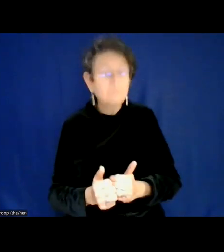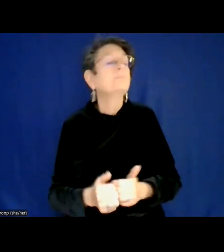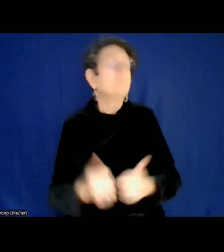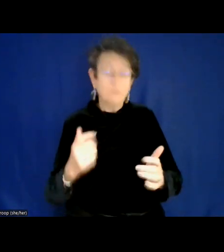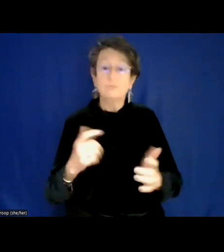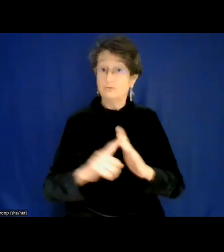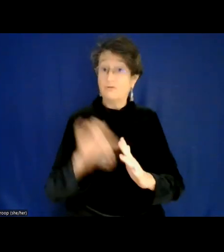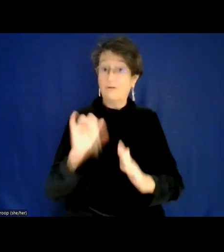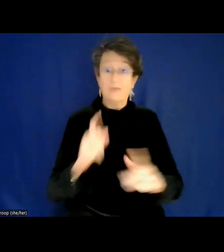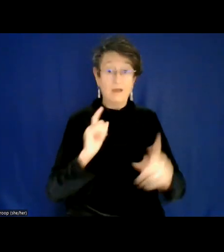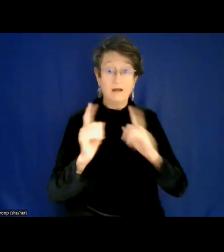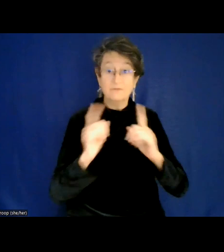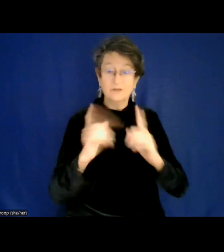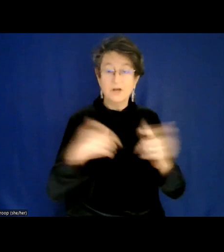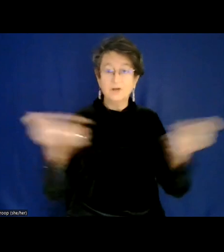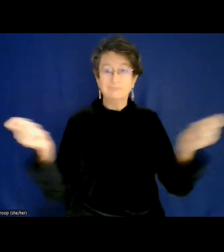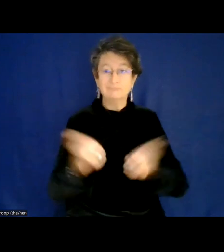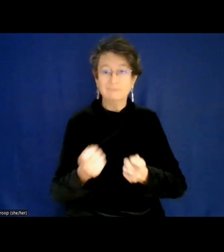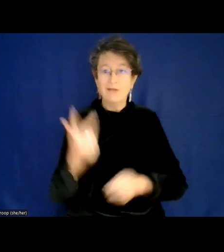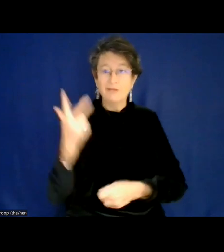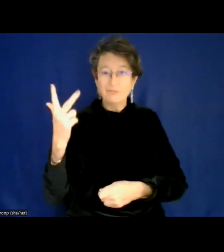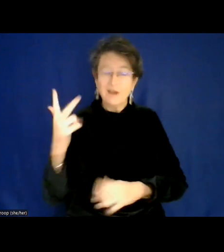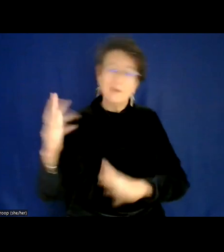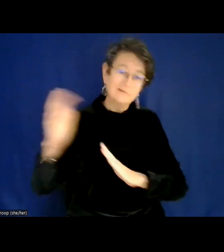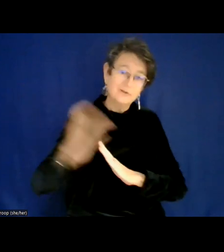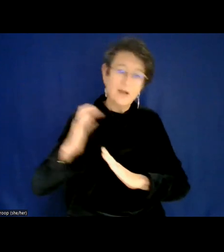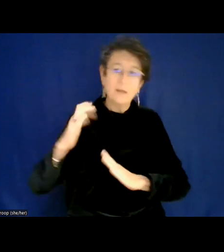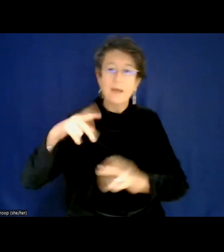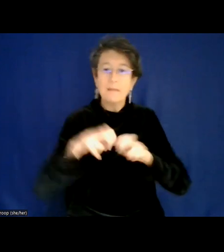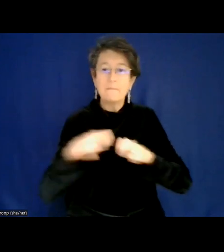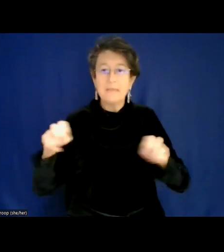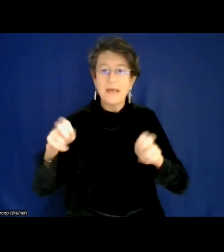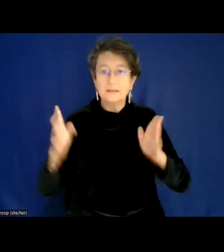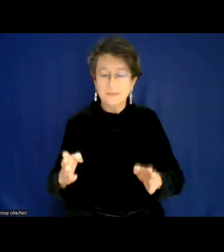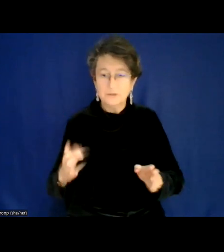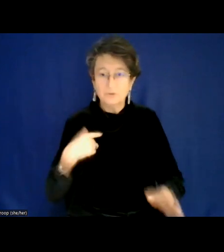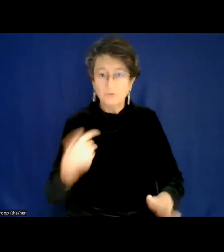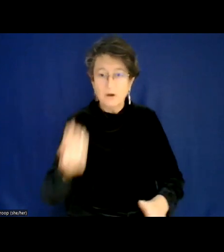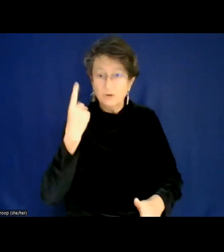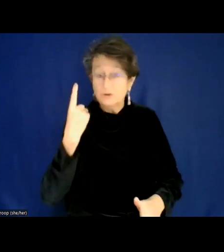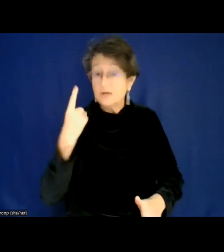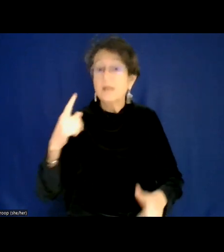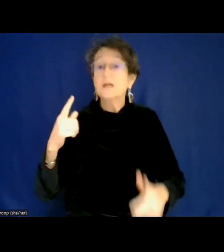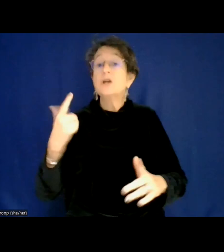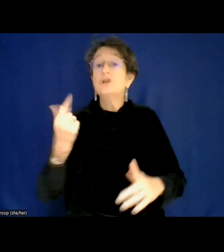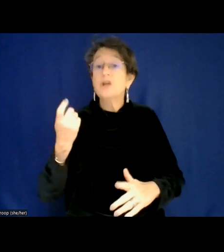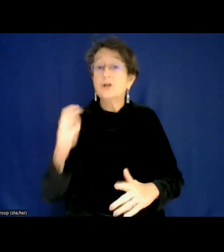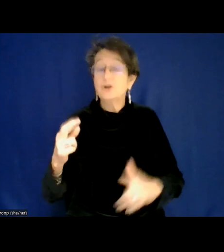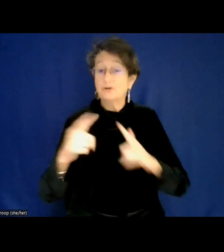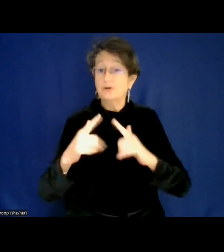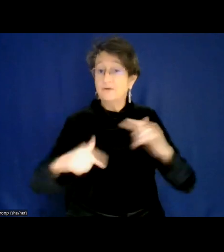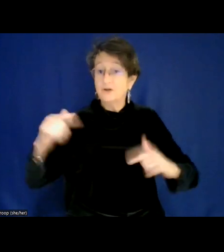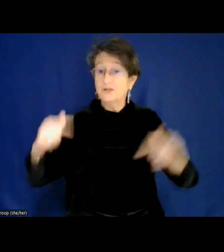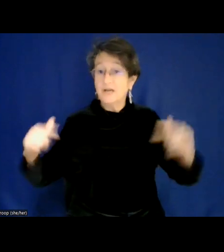outstanding panelists to help understand the language of gender diversity and inclusion and to offer their experiences, strategies,